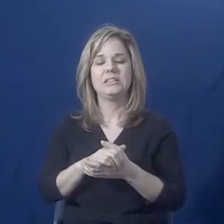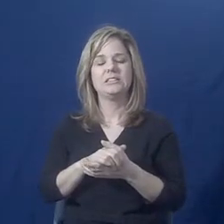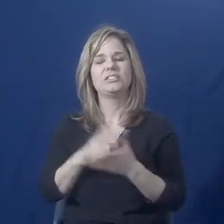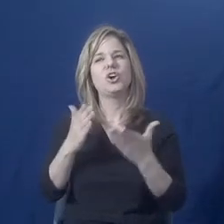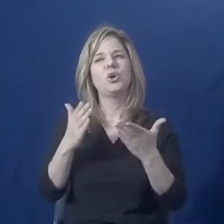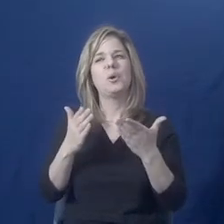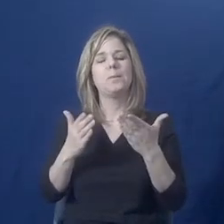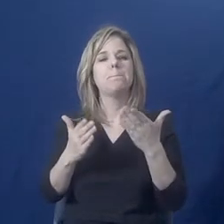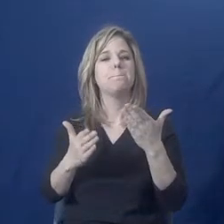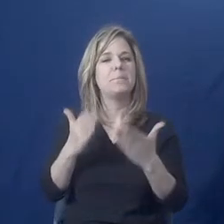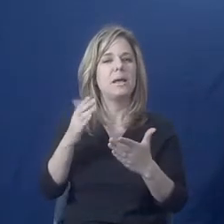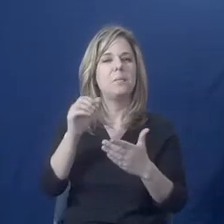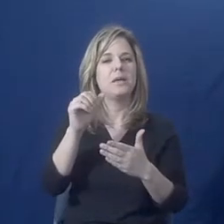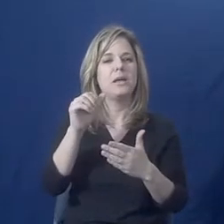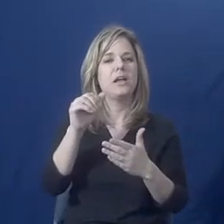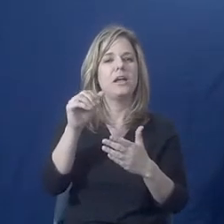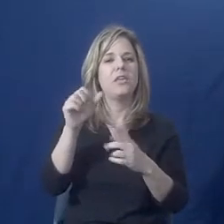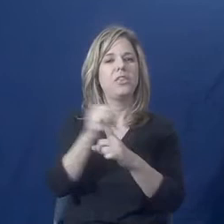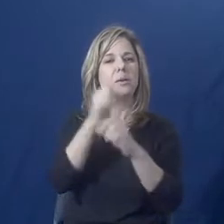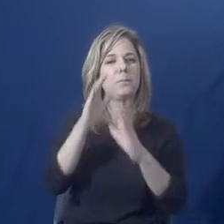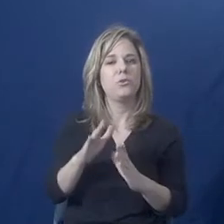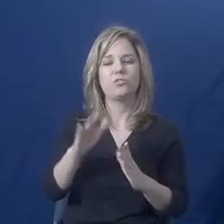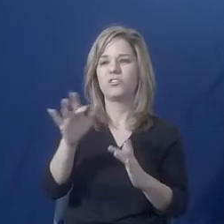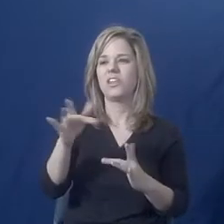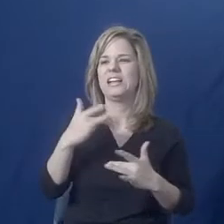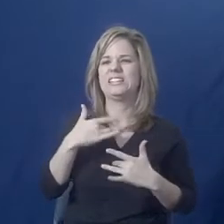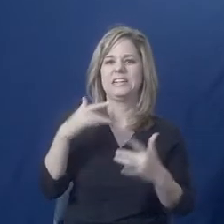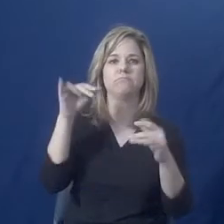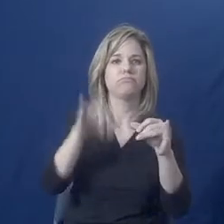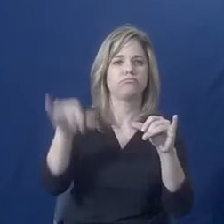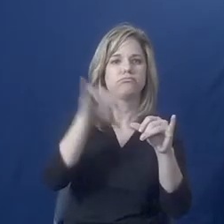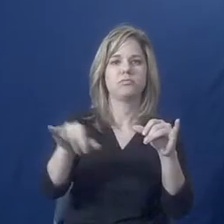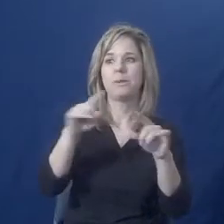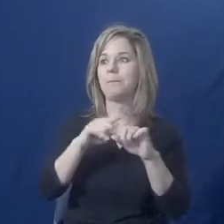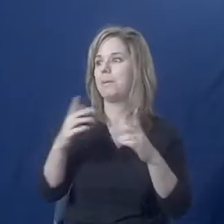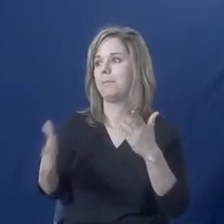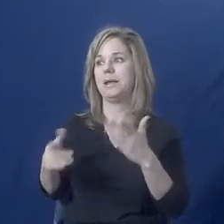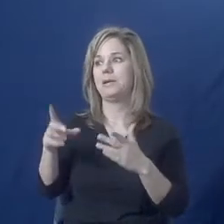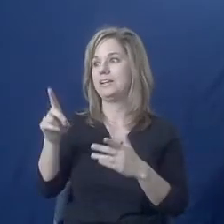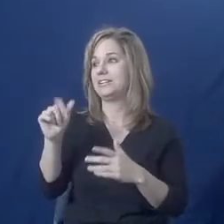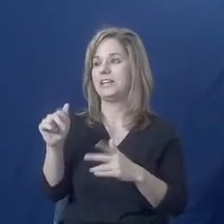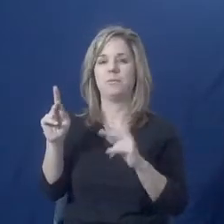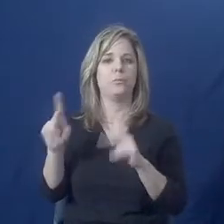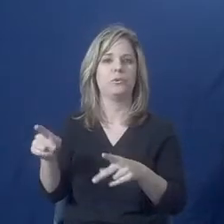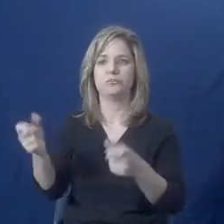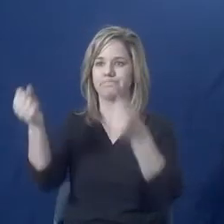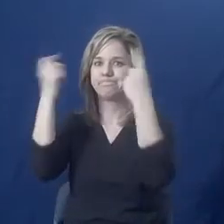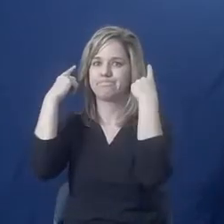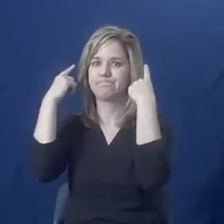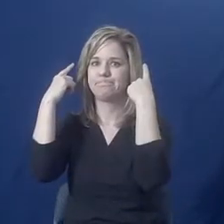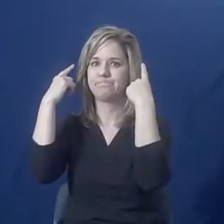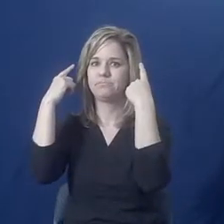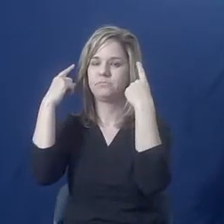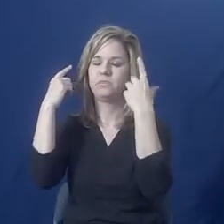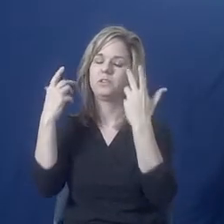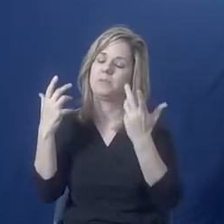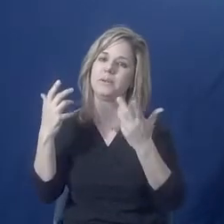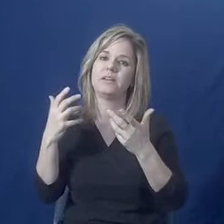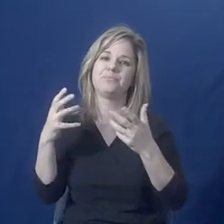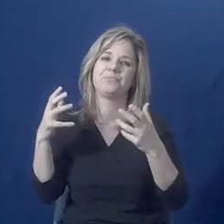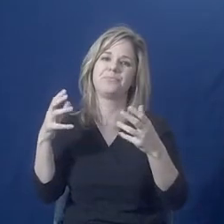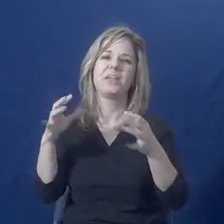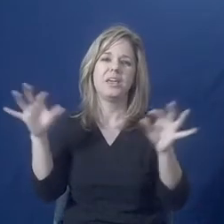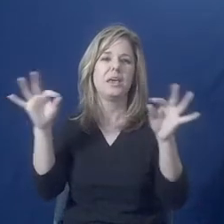time, but you may not be on that. And so it's important to trust your instincts. If there's